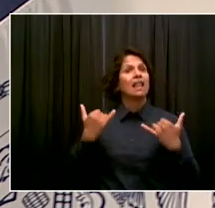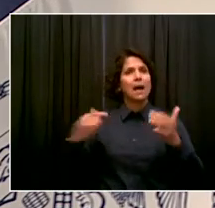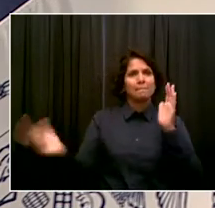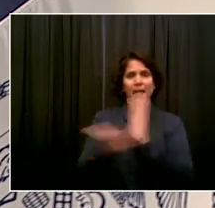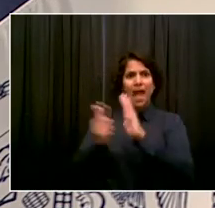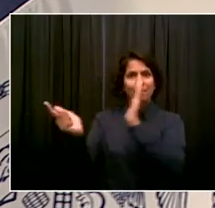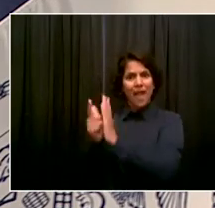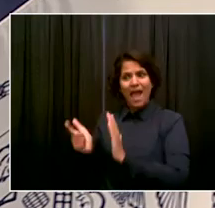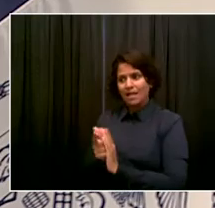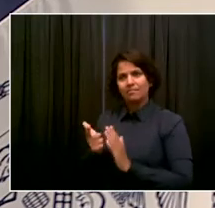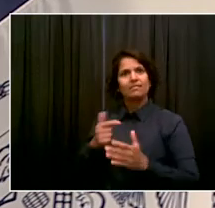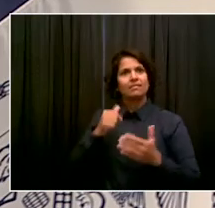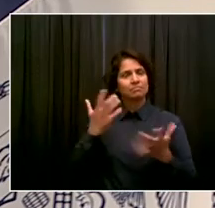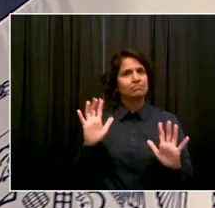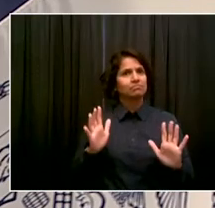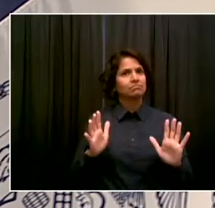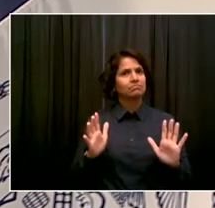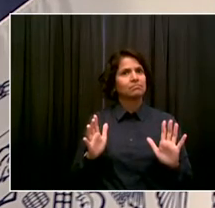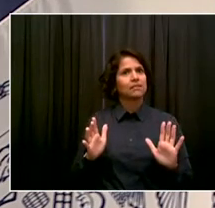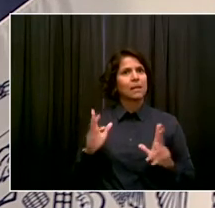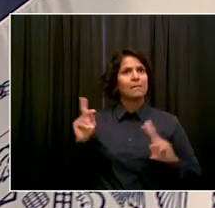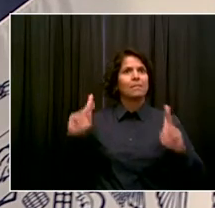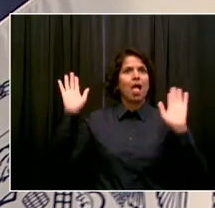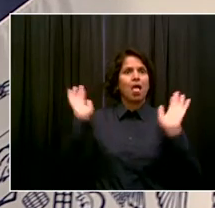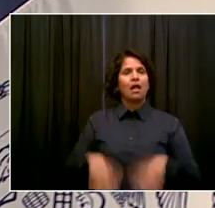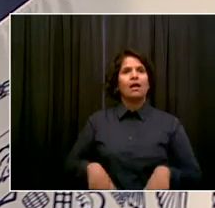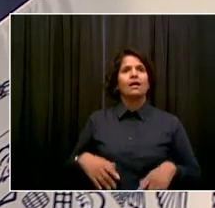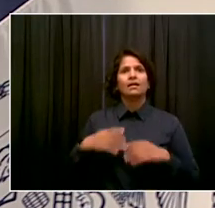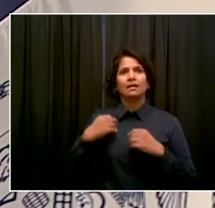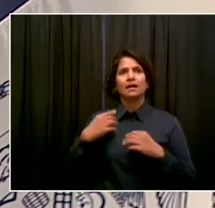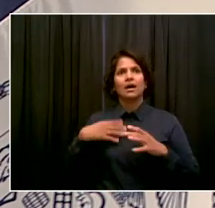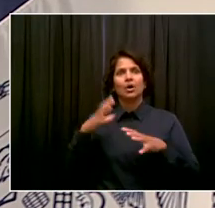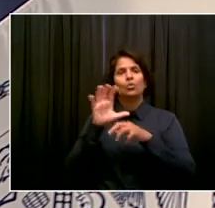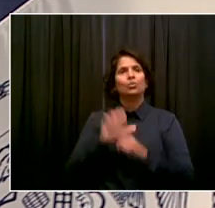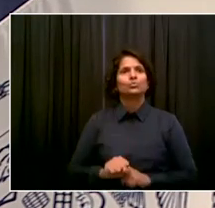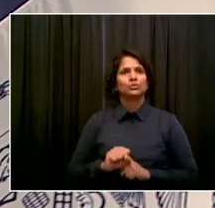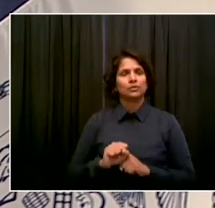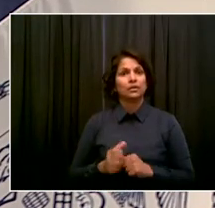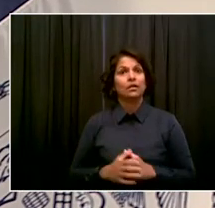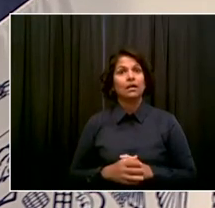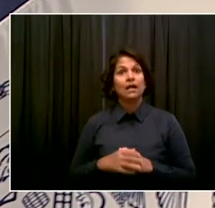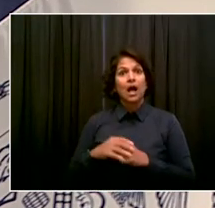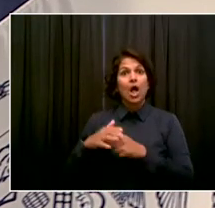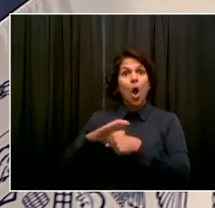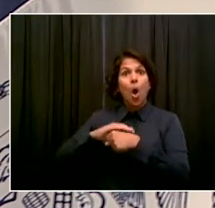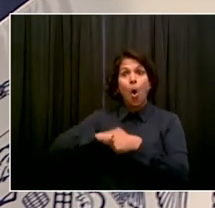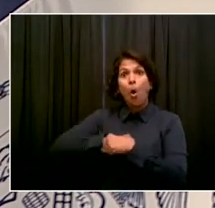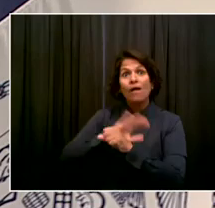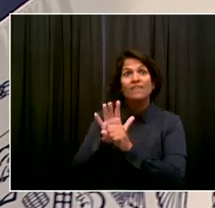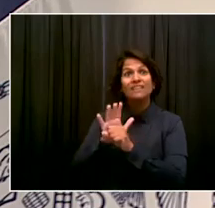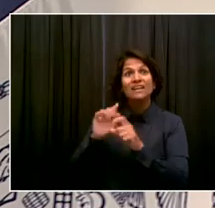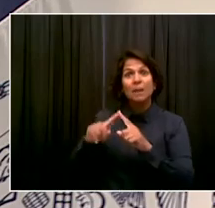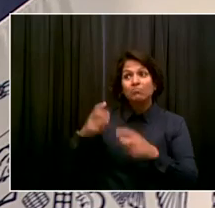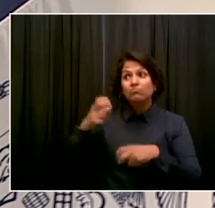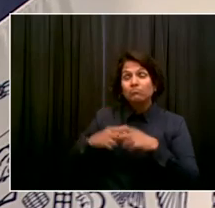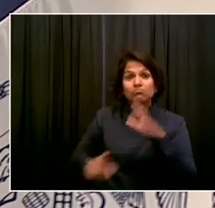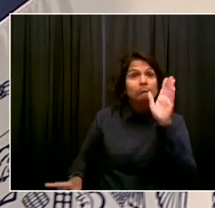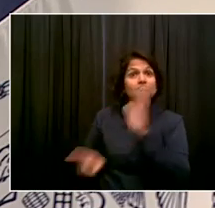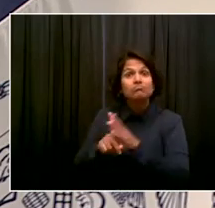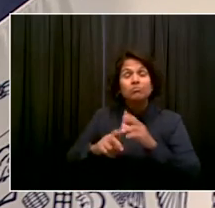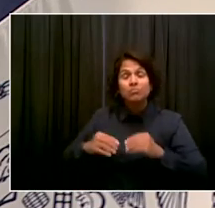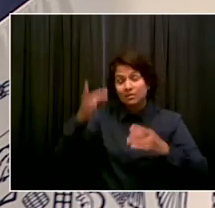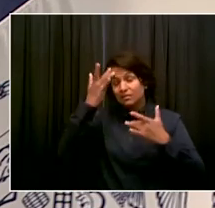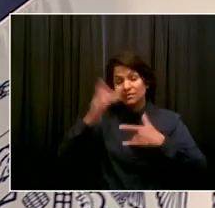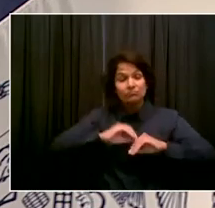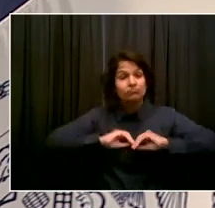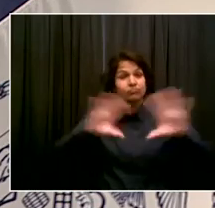problem. You know, a deadly disease that lurks in our city that has taken so many lives. To be